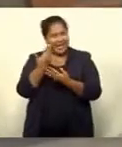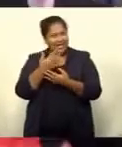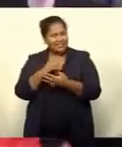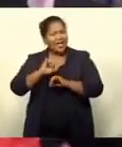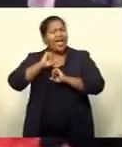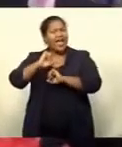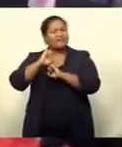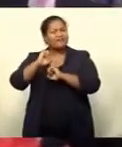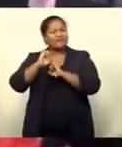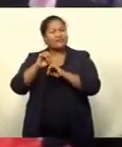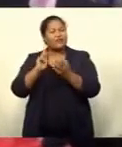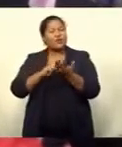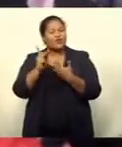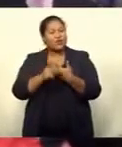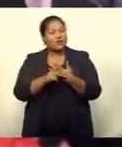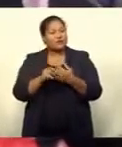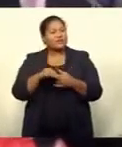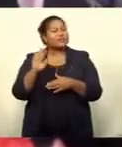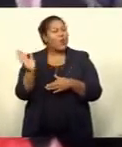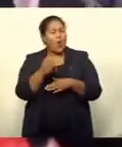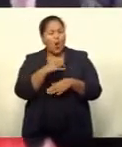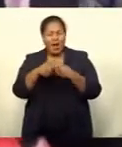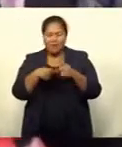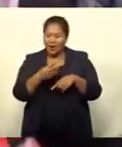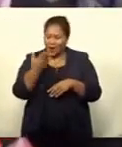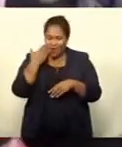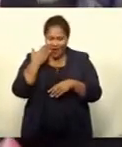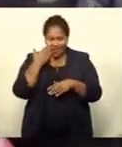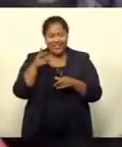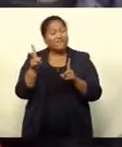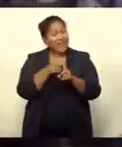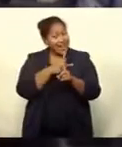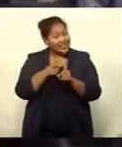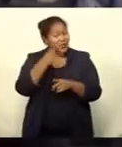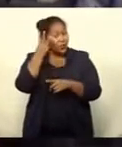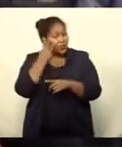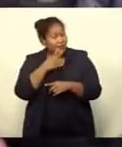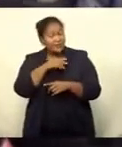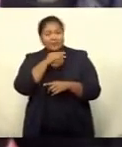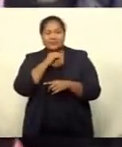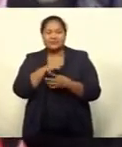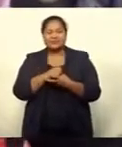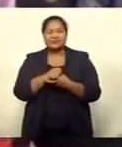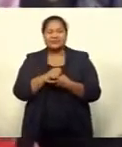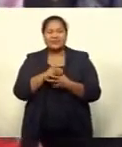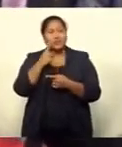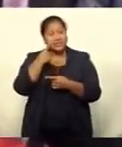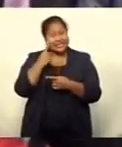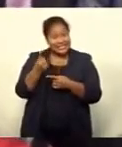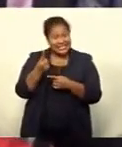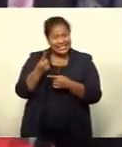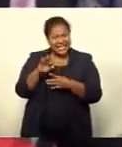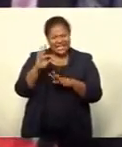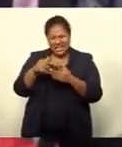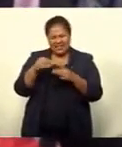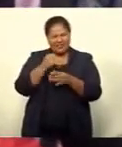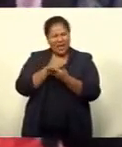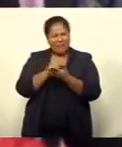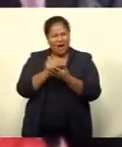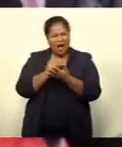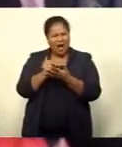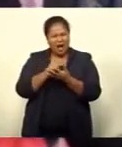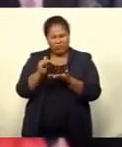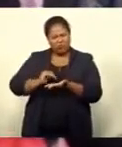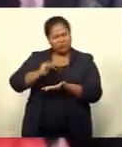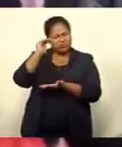it is all about raising awareness on violence against women recognizing the prevalence rates the high prevalence rates